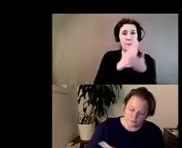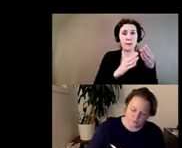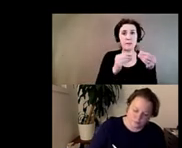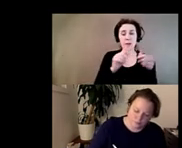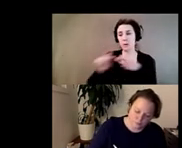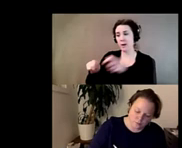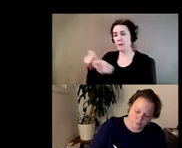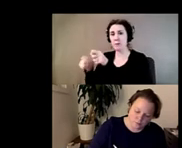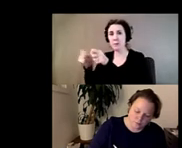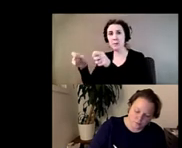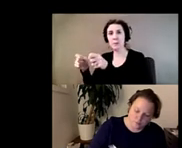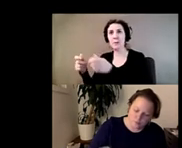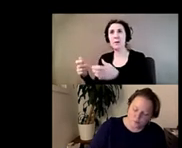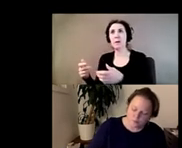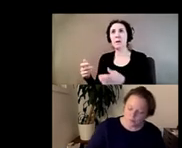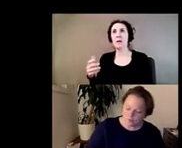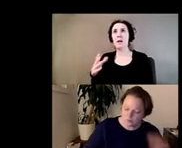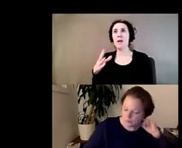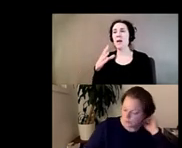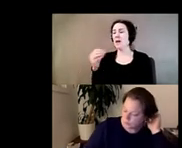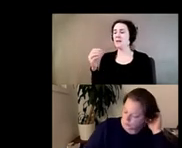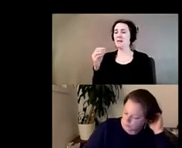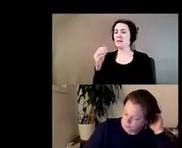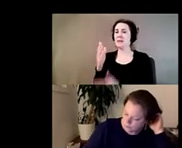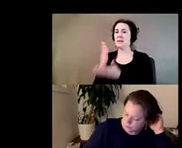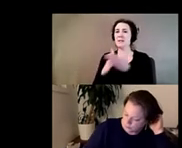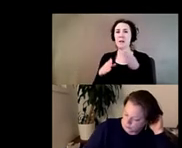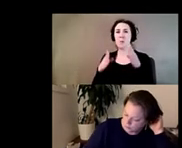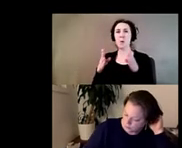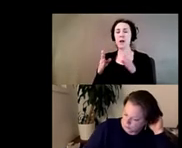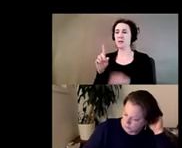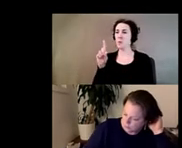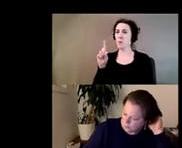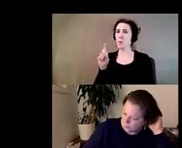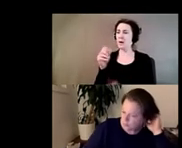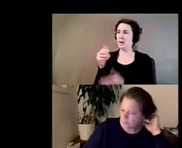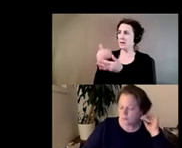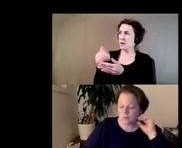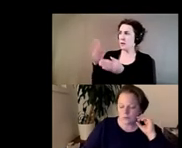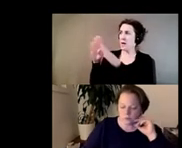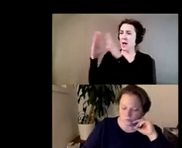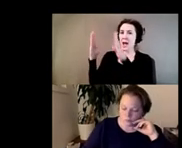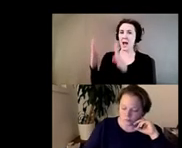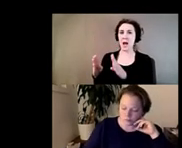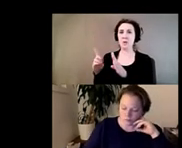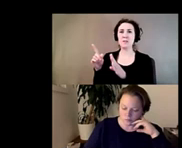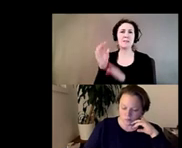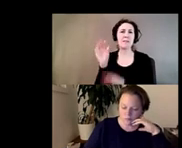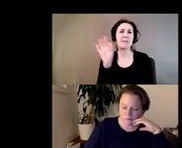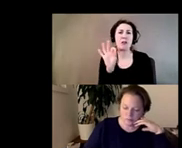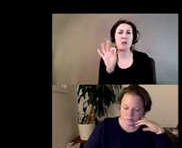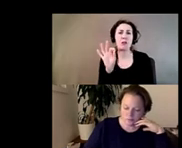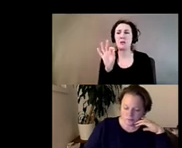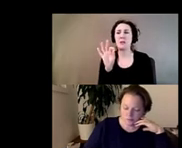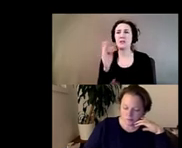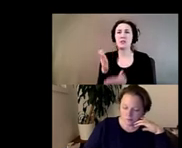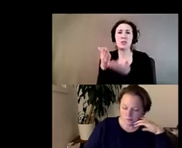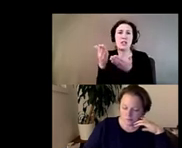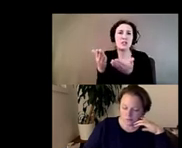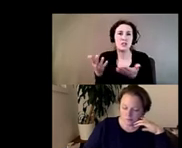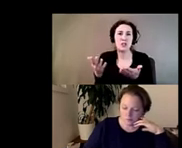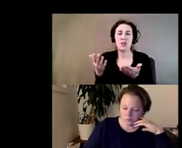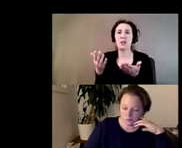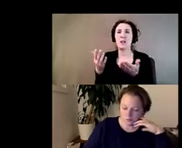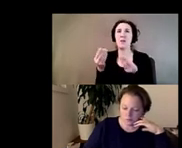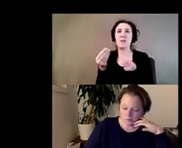into um line into that house and in some ways walking by that house and that little gesture of this kind of tactile you know this is a different kind